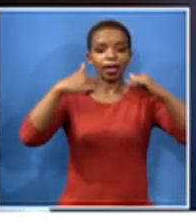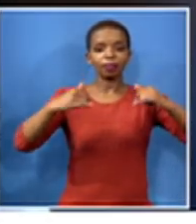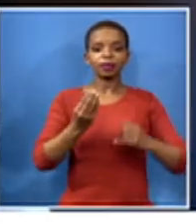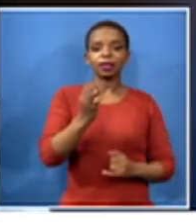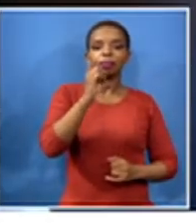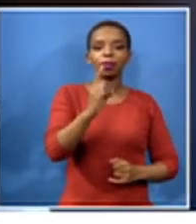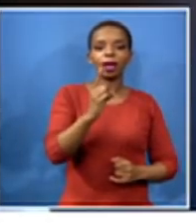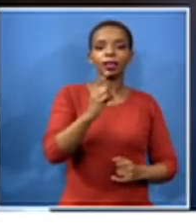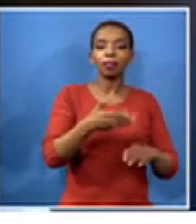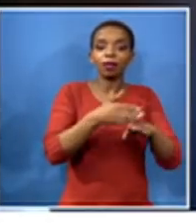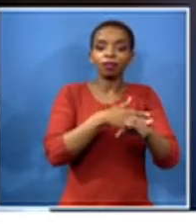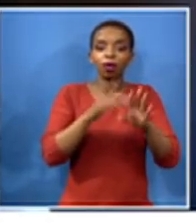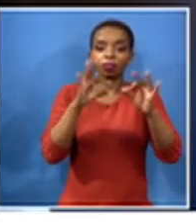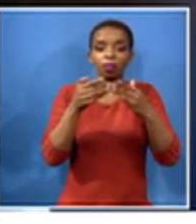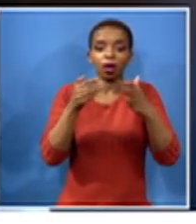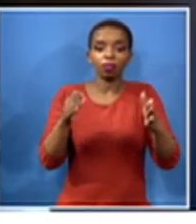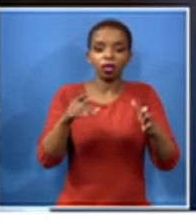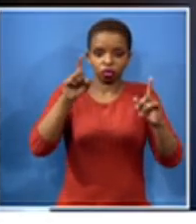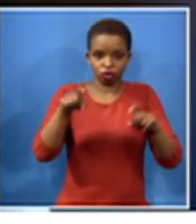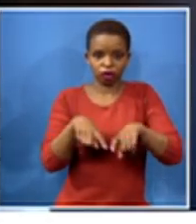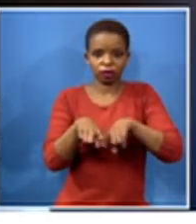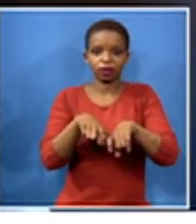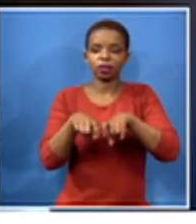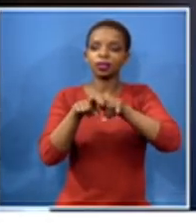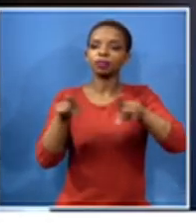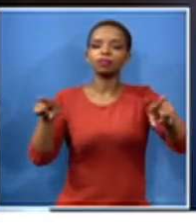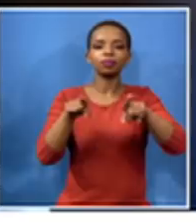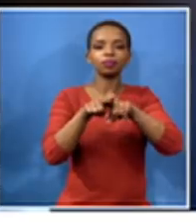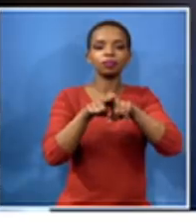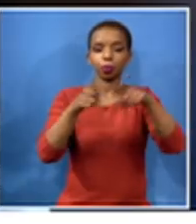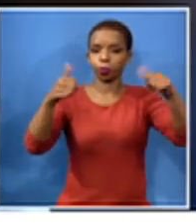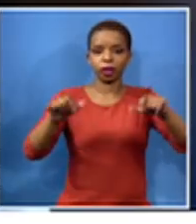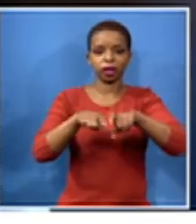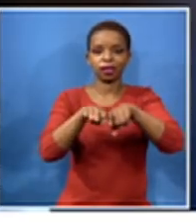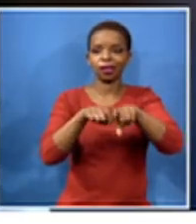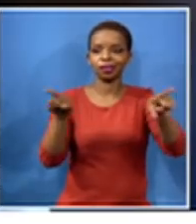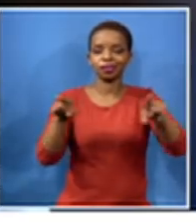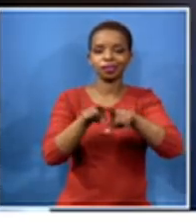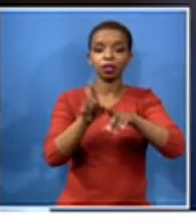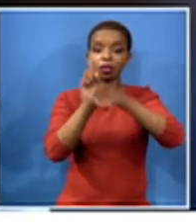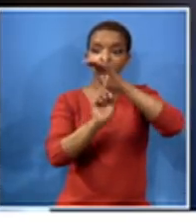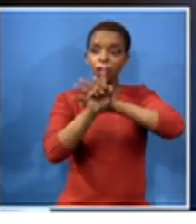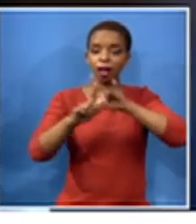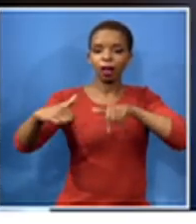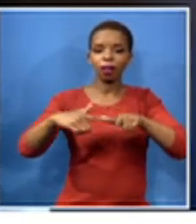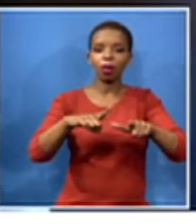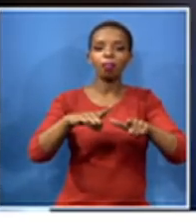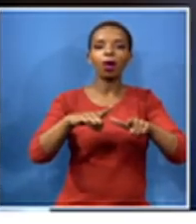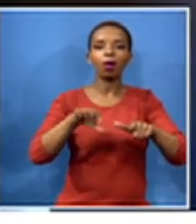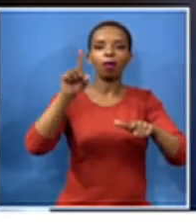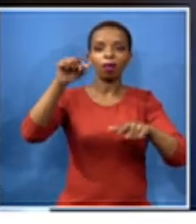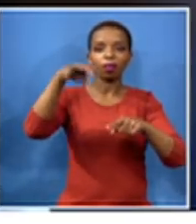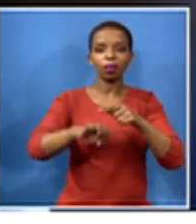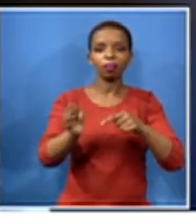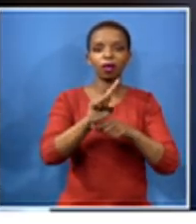are open they were supposed to be tested they were not tested you go to limpopo you find the entire mc